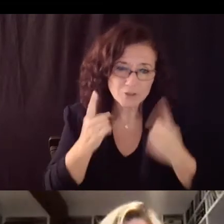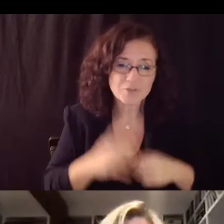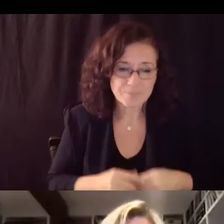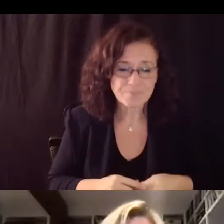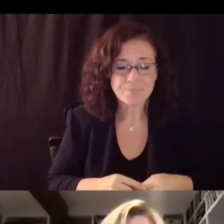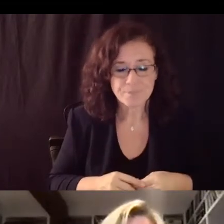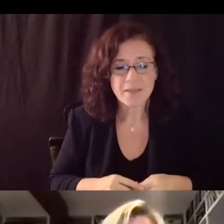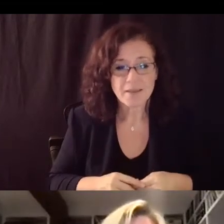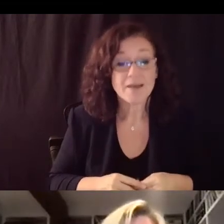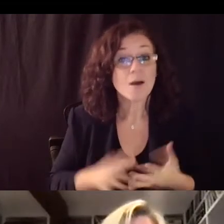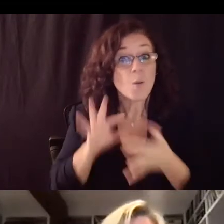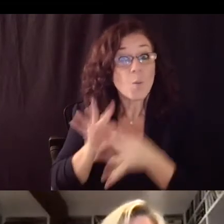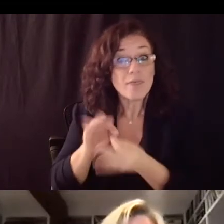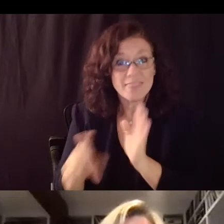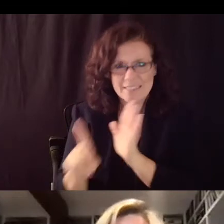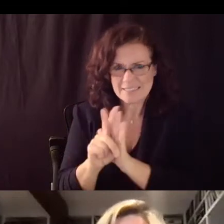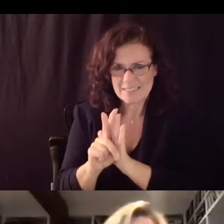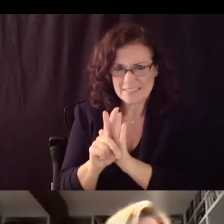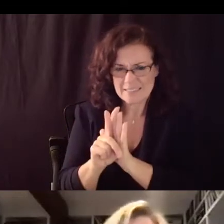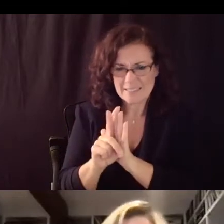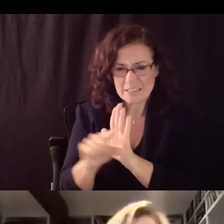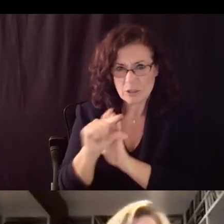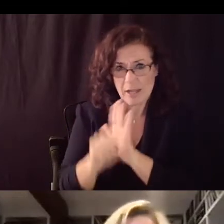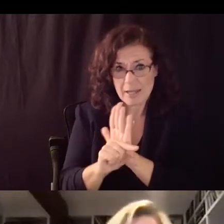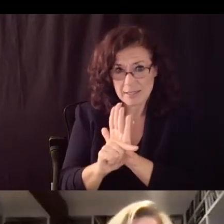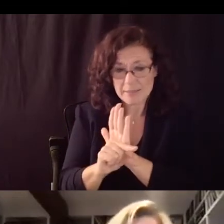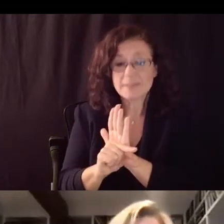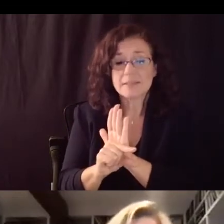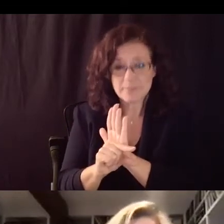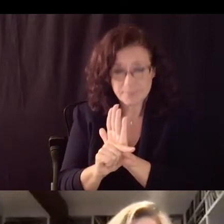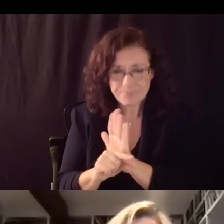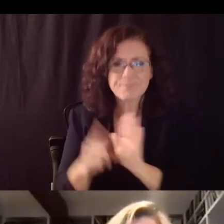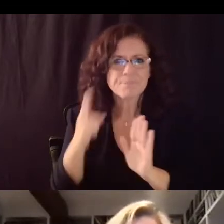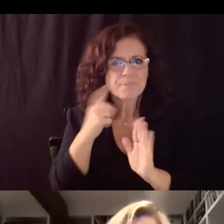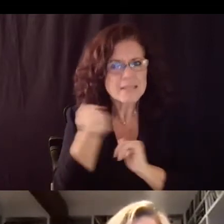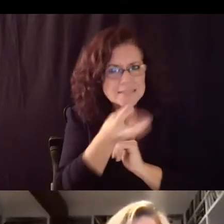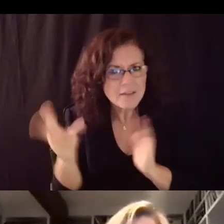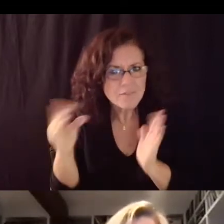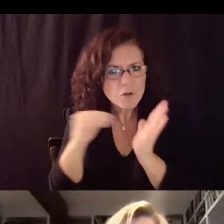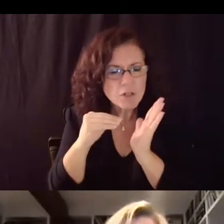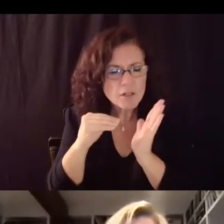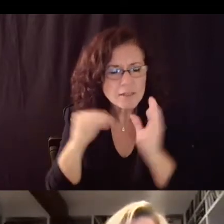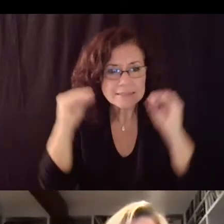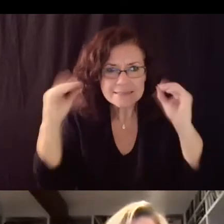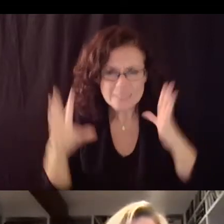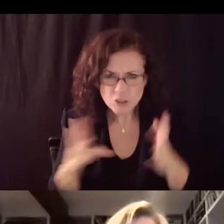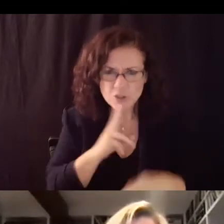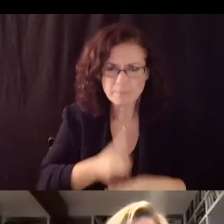point about d's um i i heard we heard this from a handful of teachers about uh of course